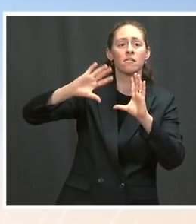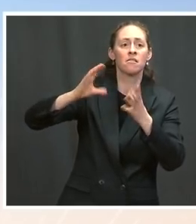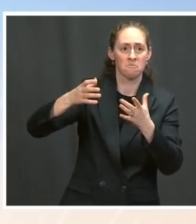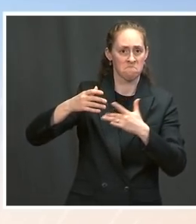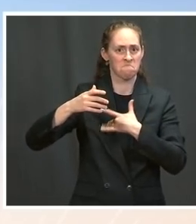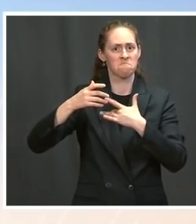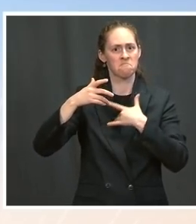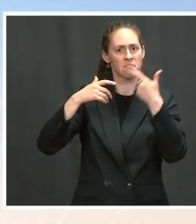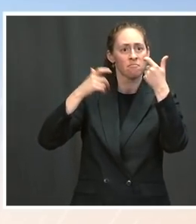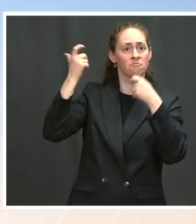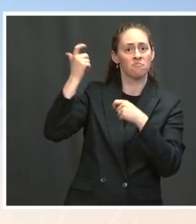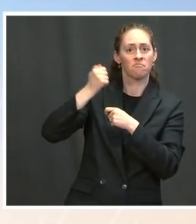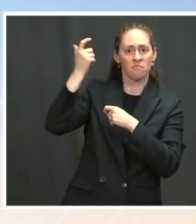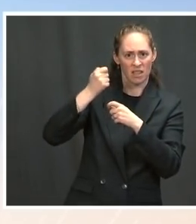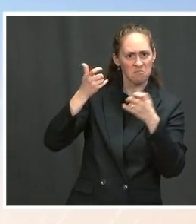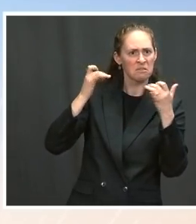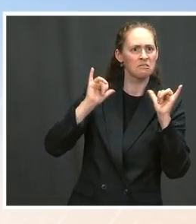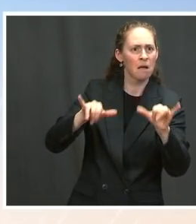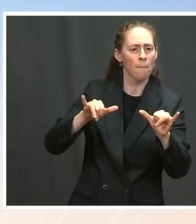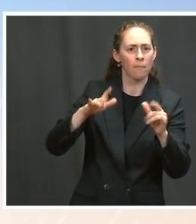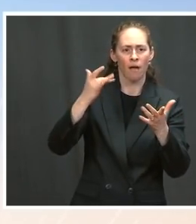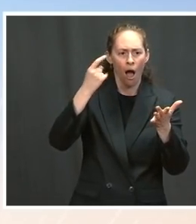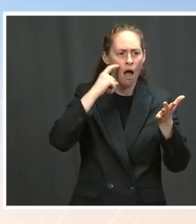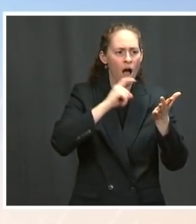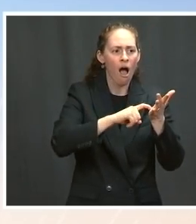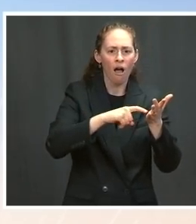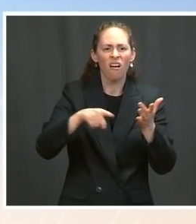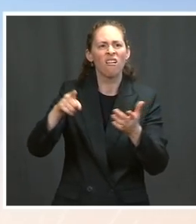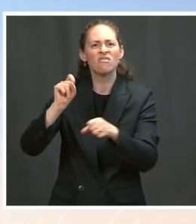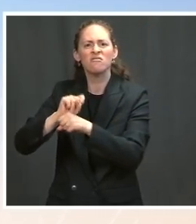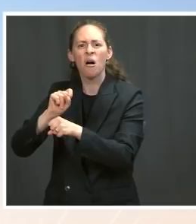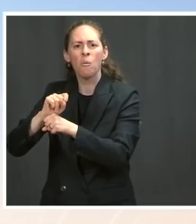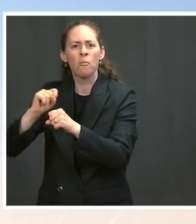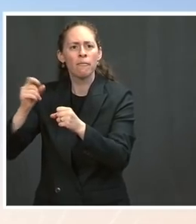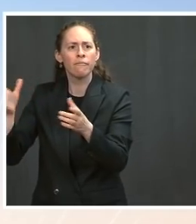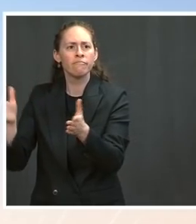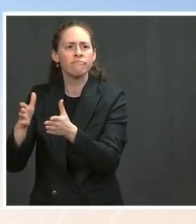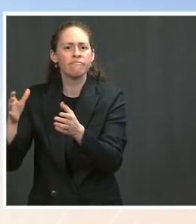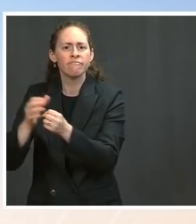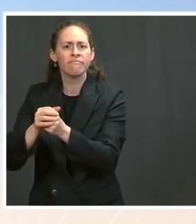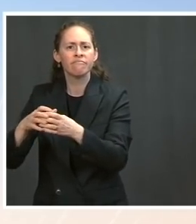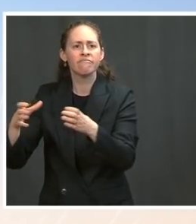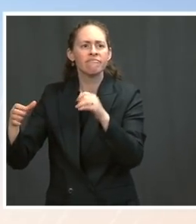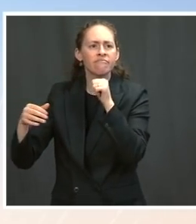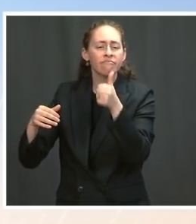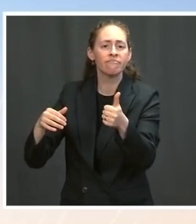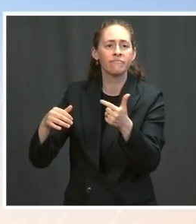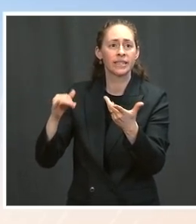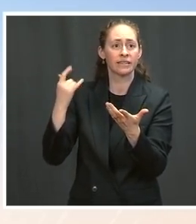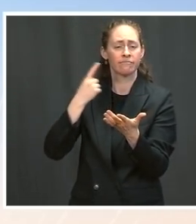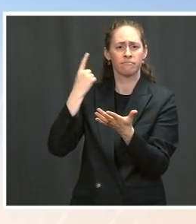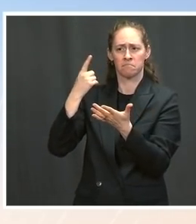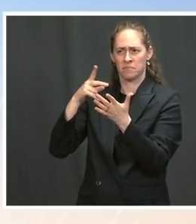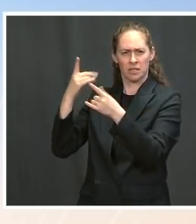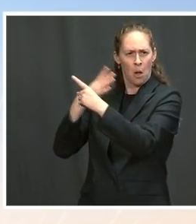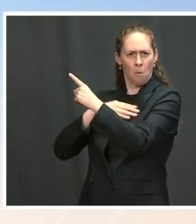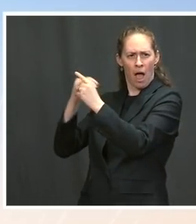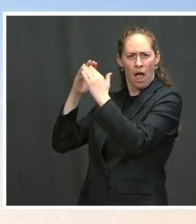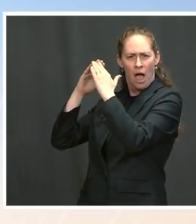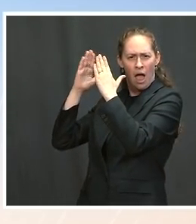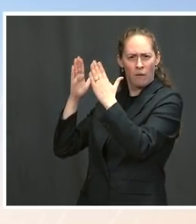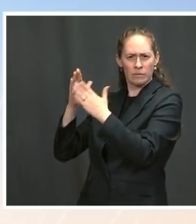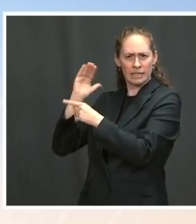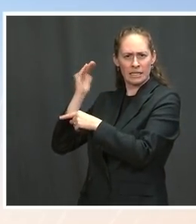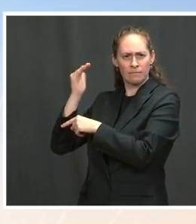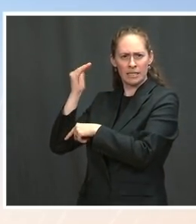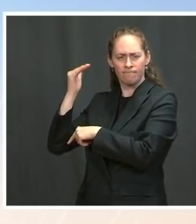impacted the way that the White House is looking at that possibility? And then, can the President do anything to try to help pick up the pace of hiring? I mean,